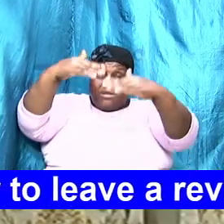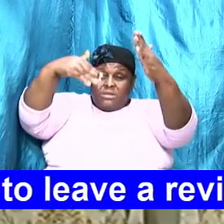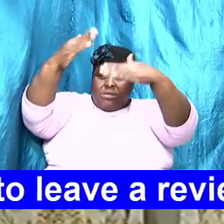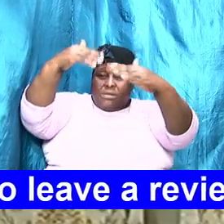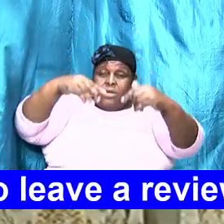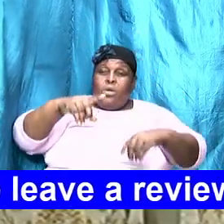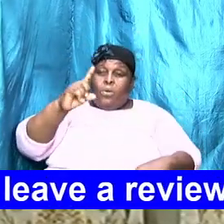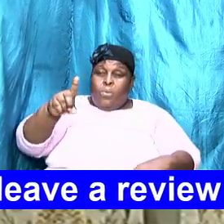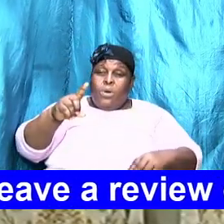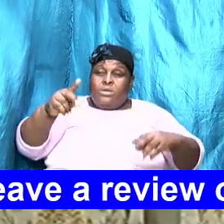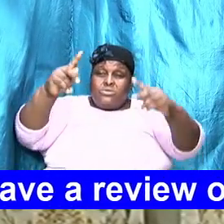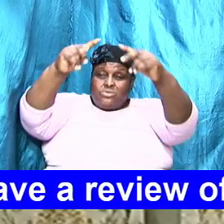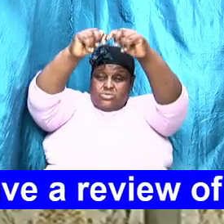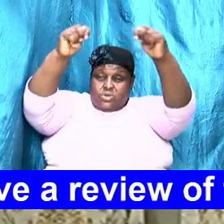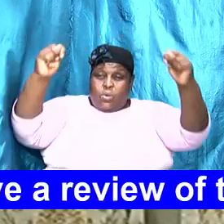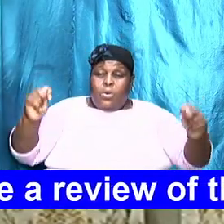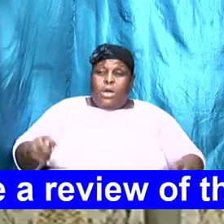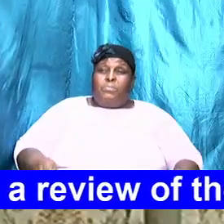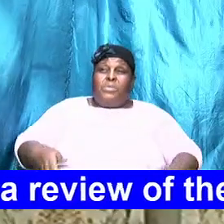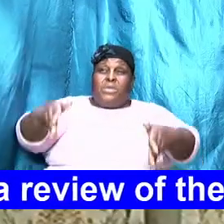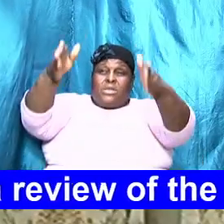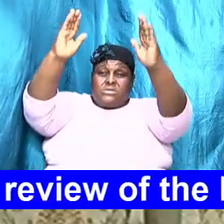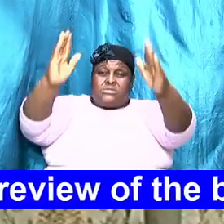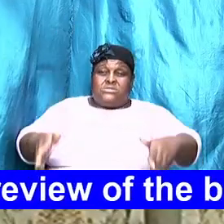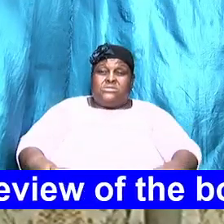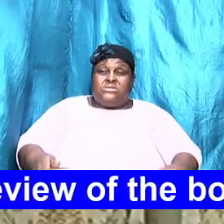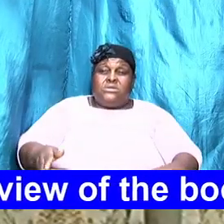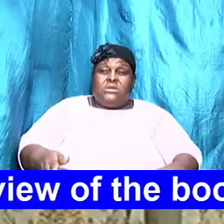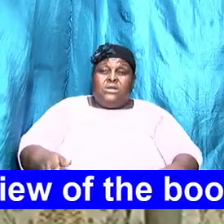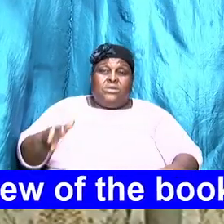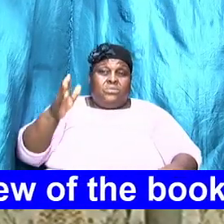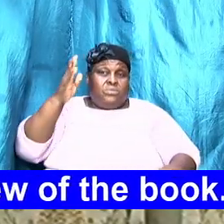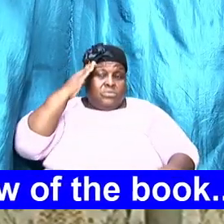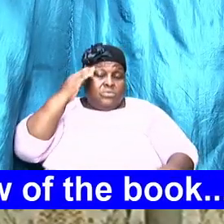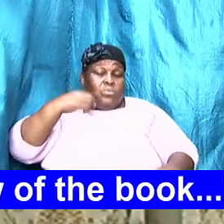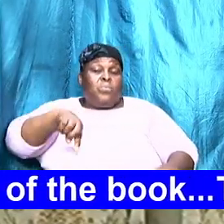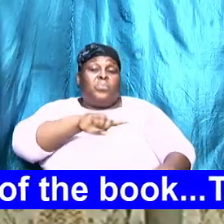one tower that we are building and notice we are building the tower